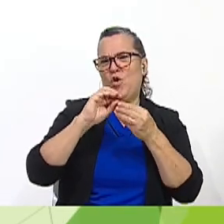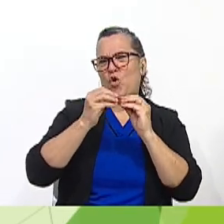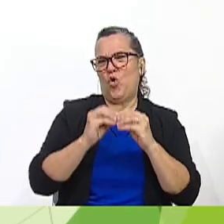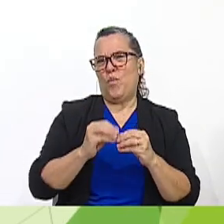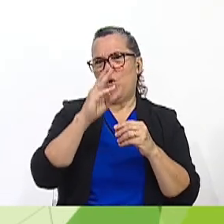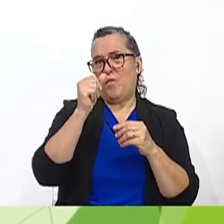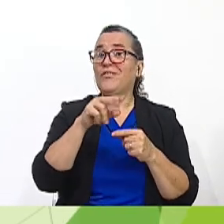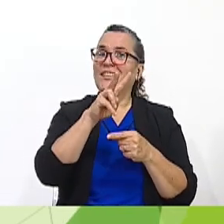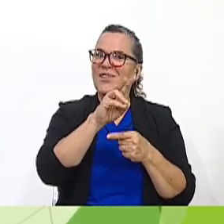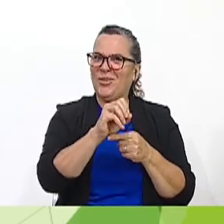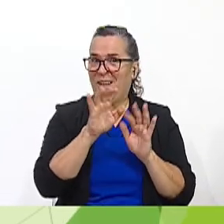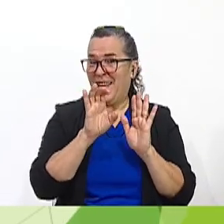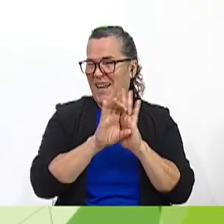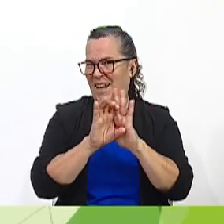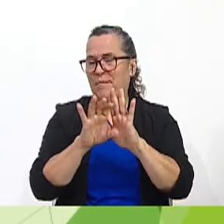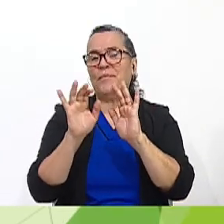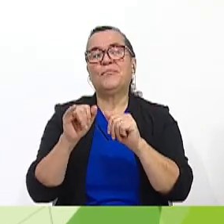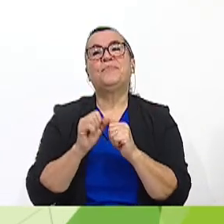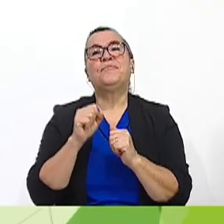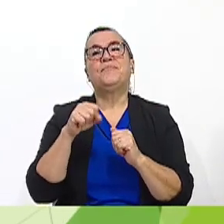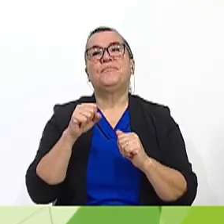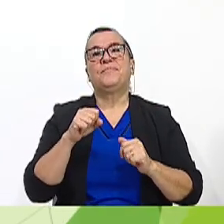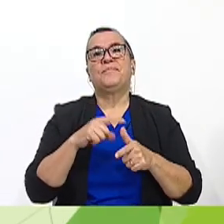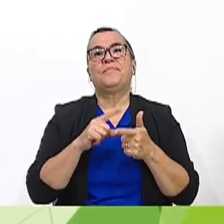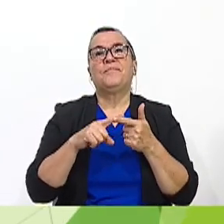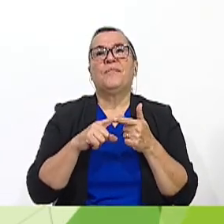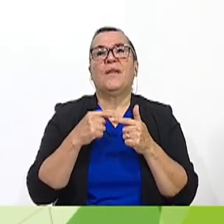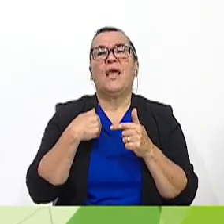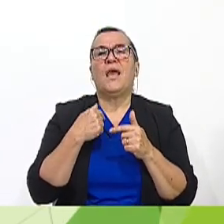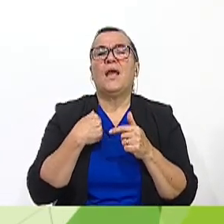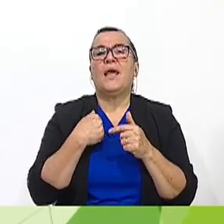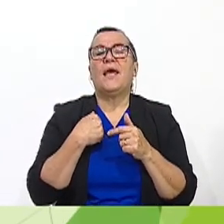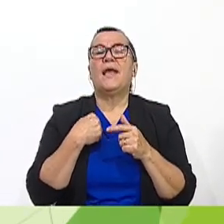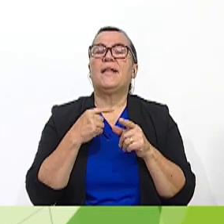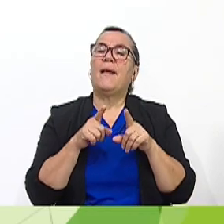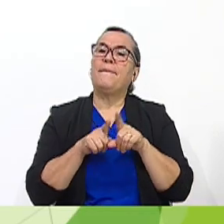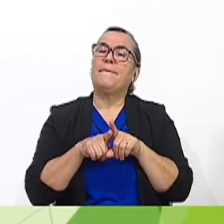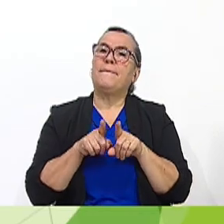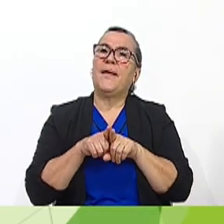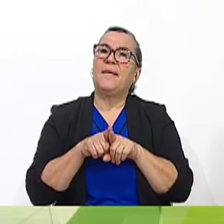20 questions. Mm-hmm. Very good. Okay.